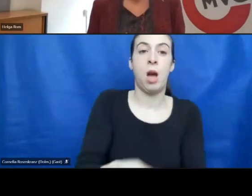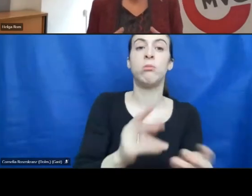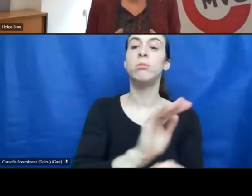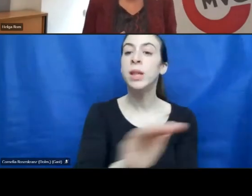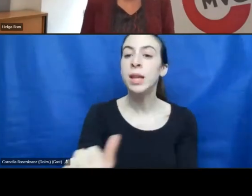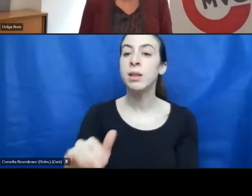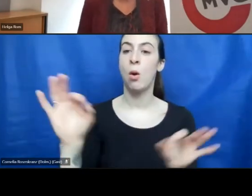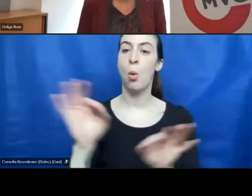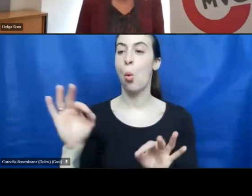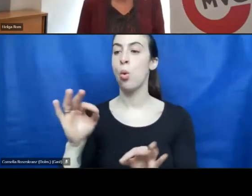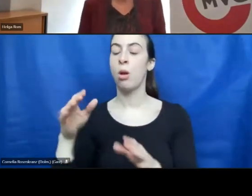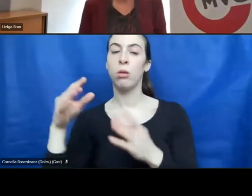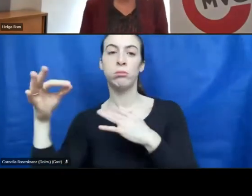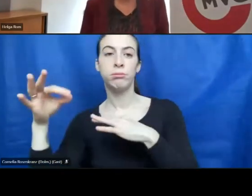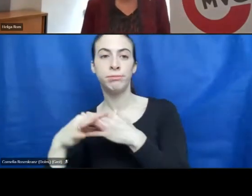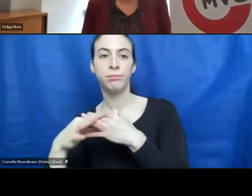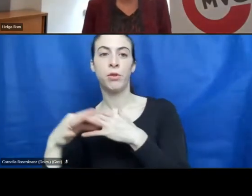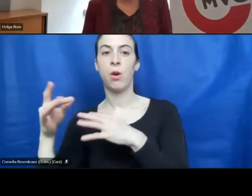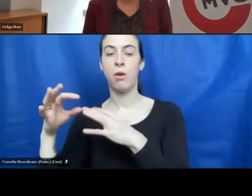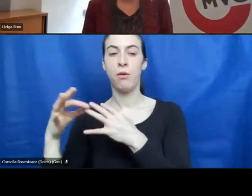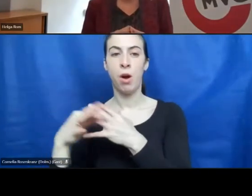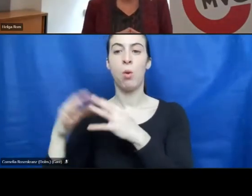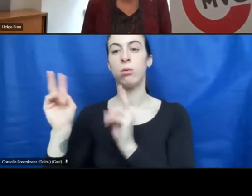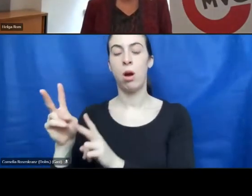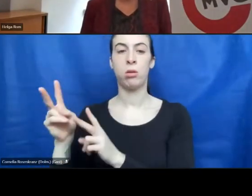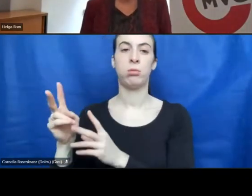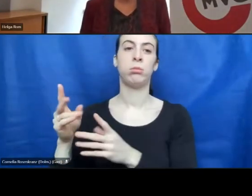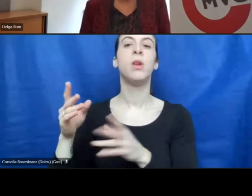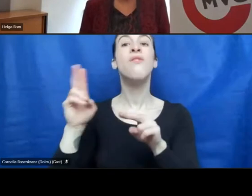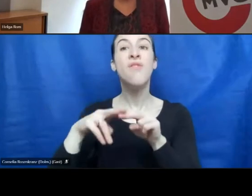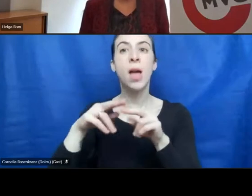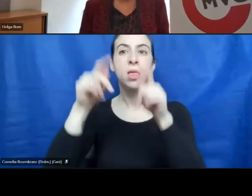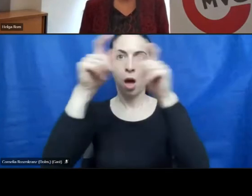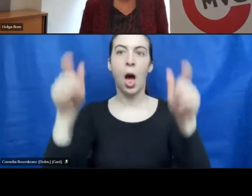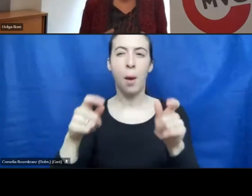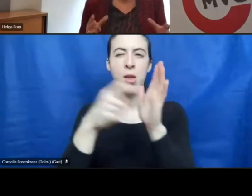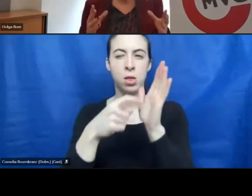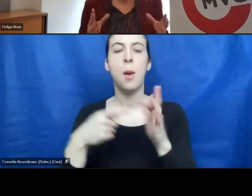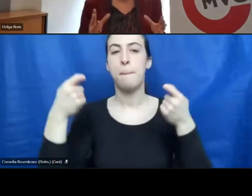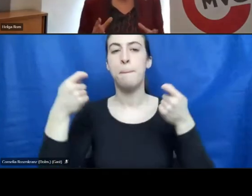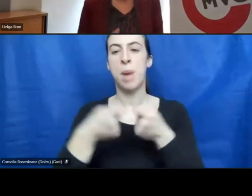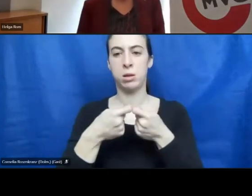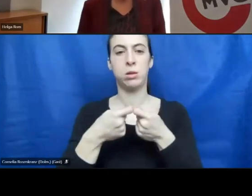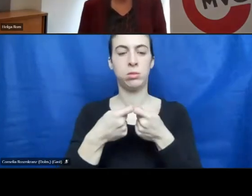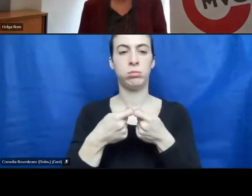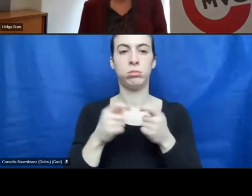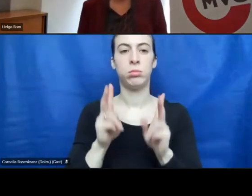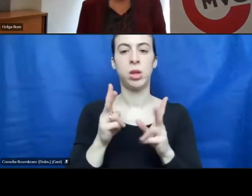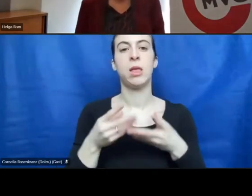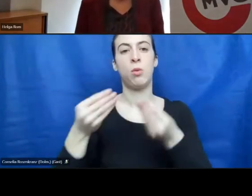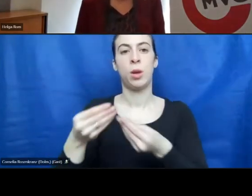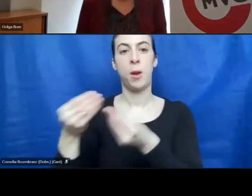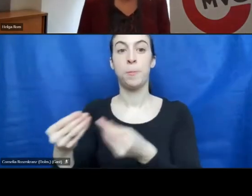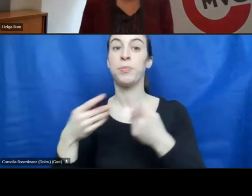if certain legal framework conditions are in place. In any other case,